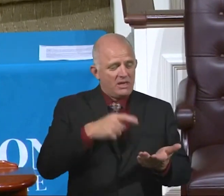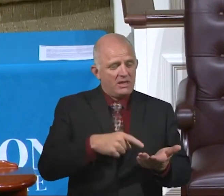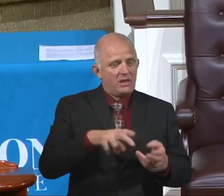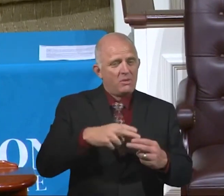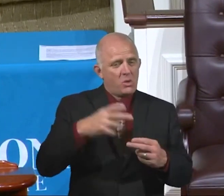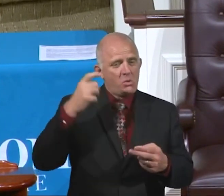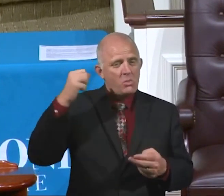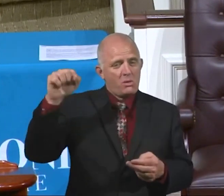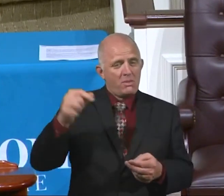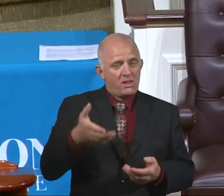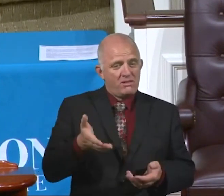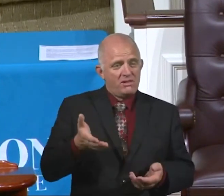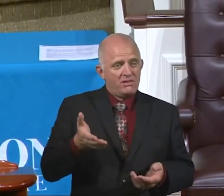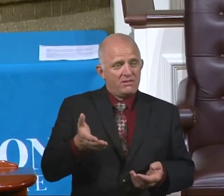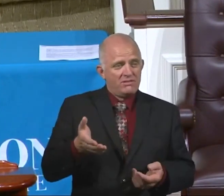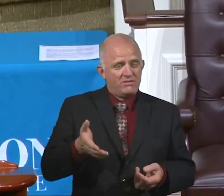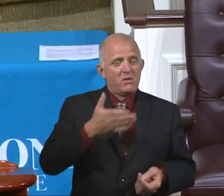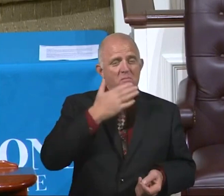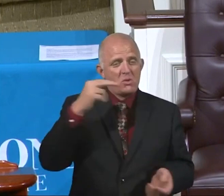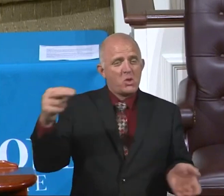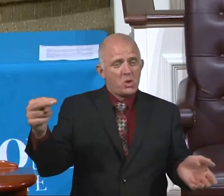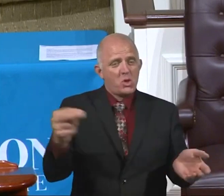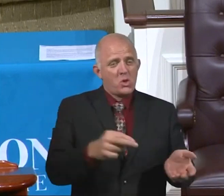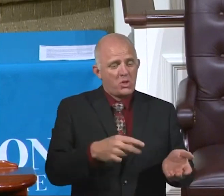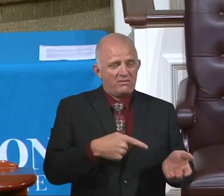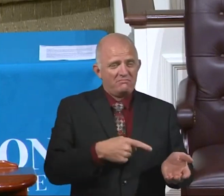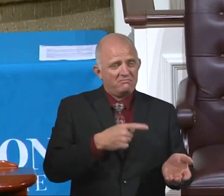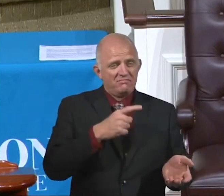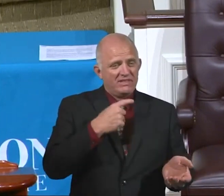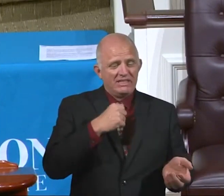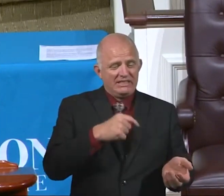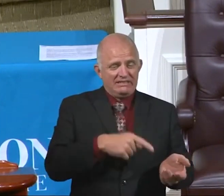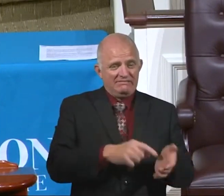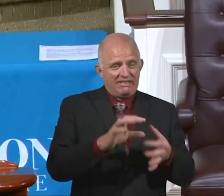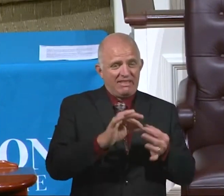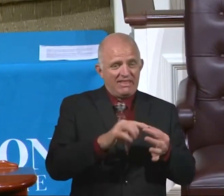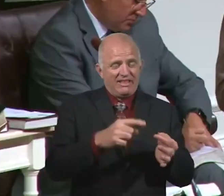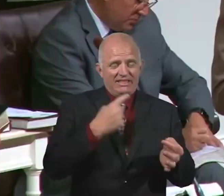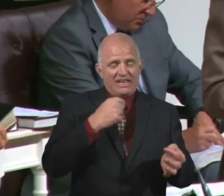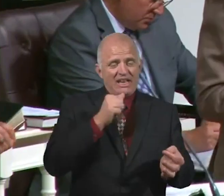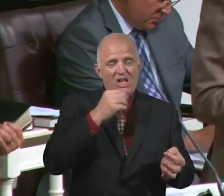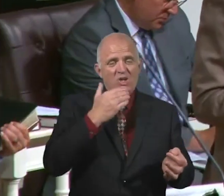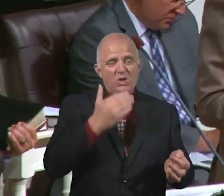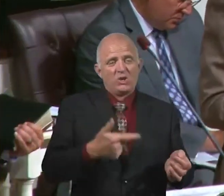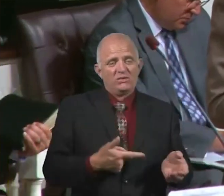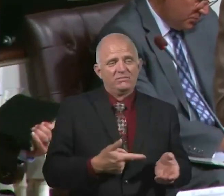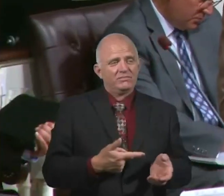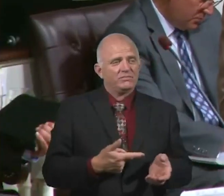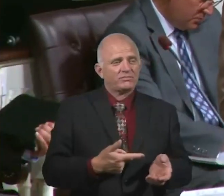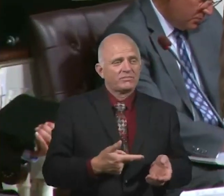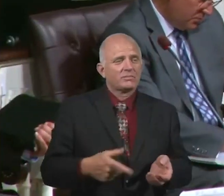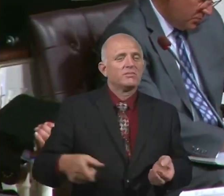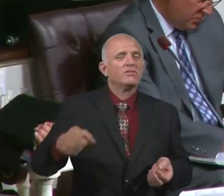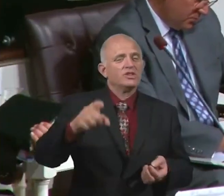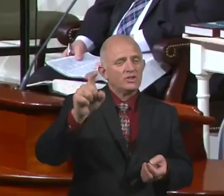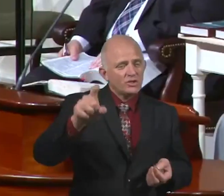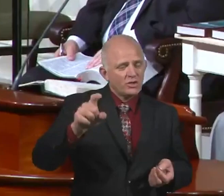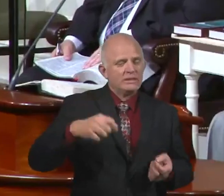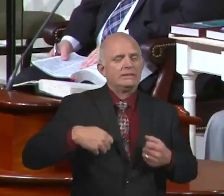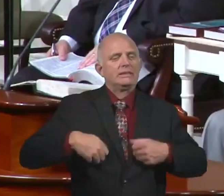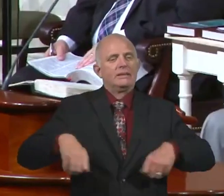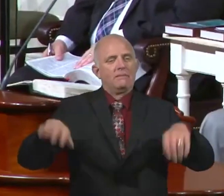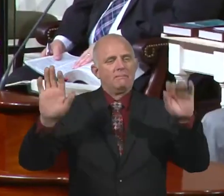I think you might look it up and see that it's not really something to brag about. You know, to be submissive, to be